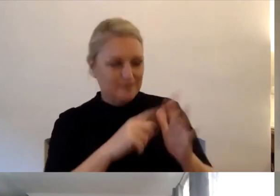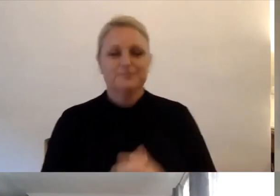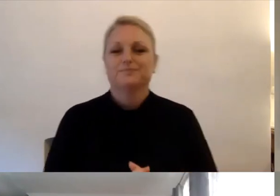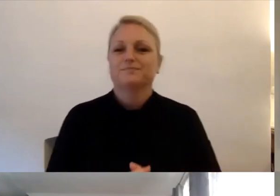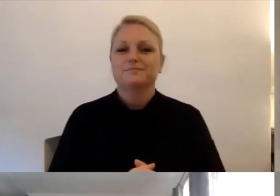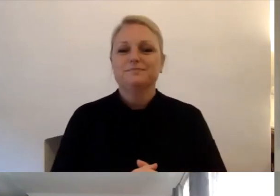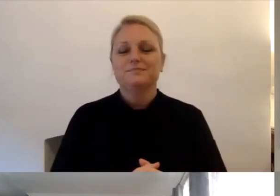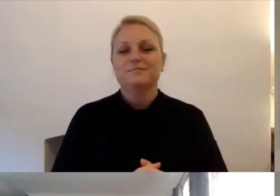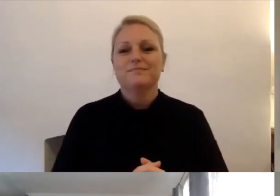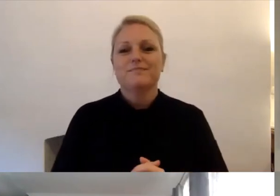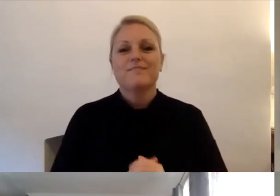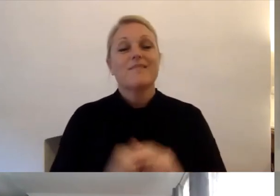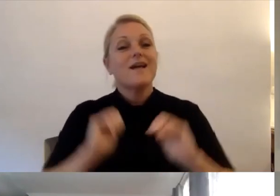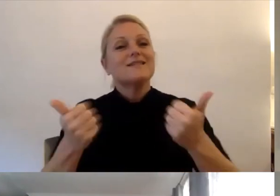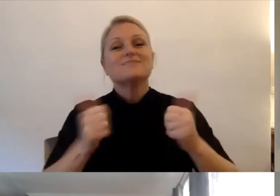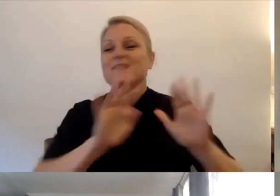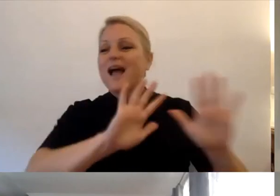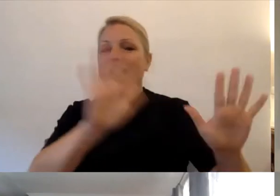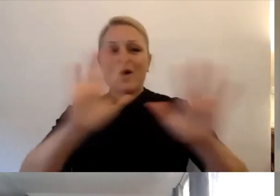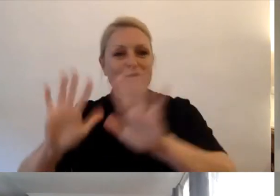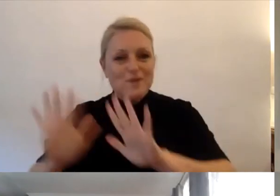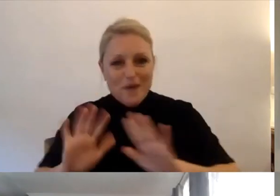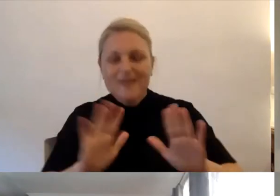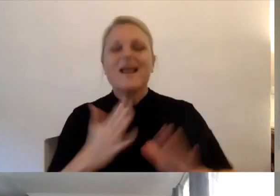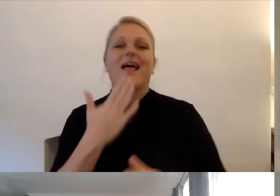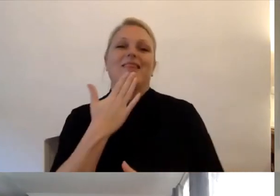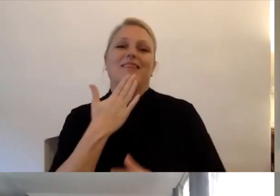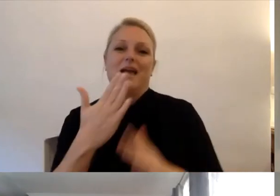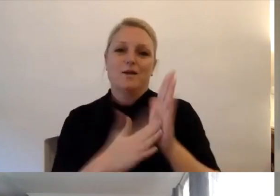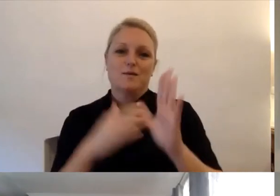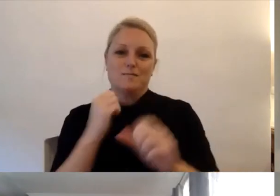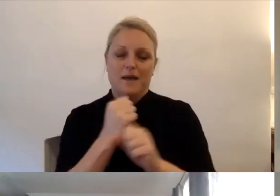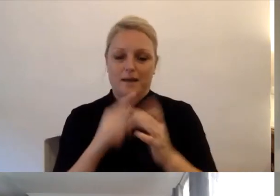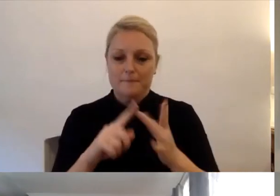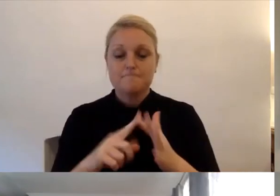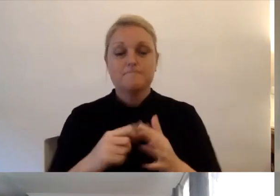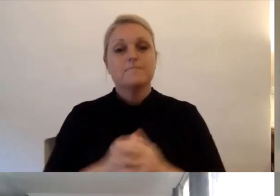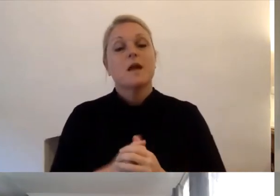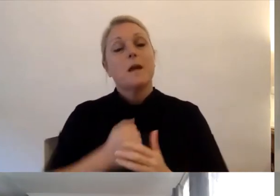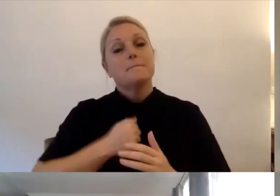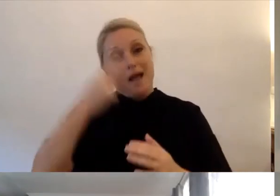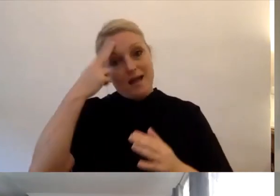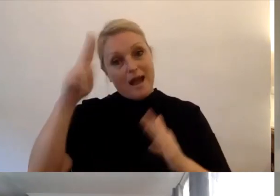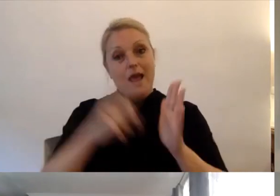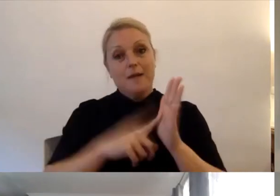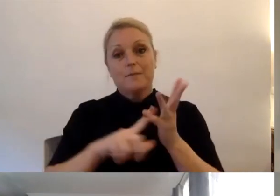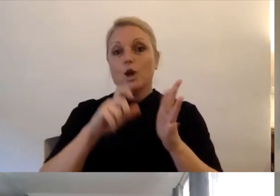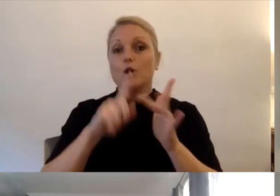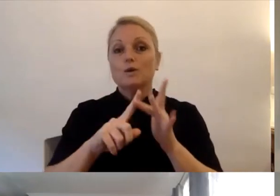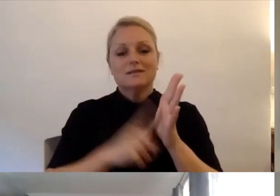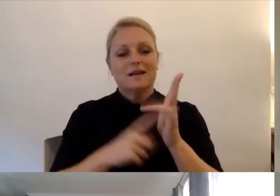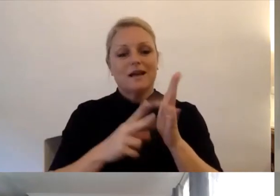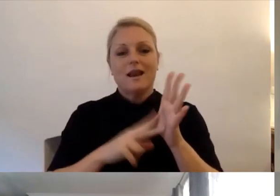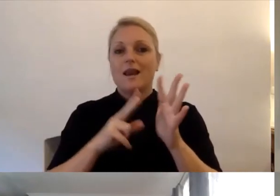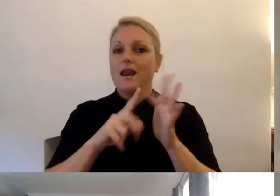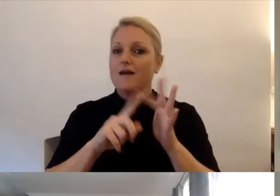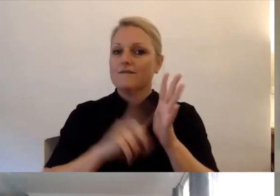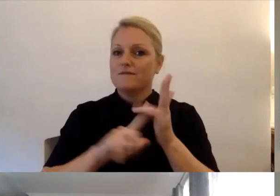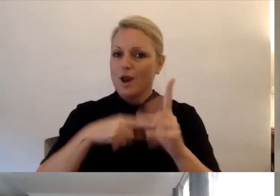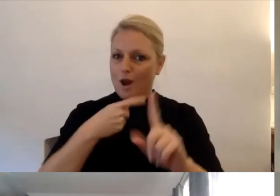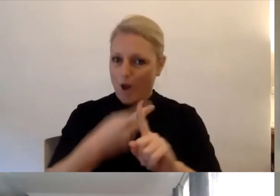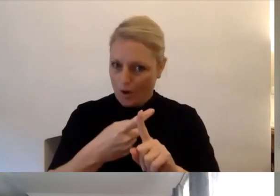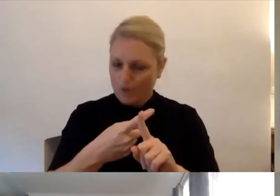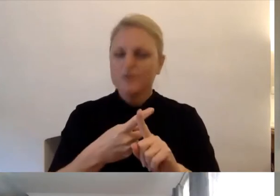Hi everyone. Thanks very much, Maggie. My name's Lucy Lovelock. I'm the manager of the service here at Relationships